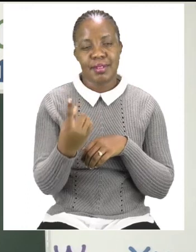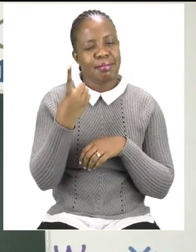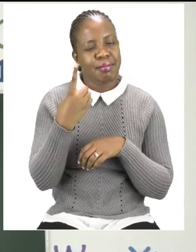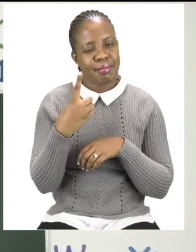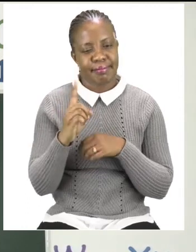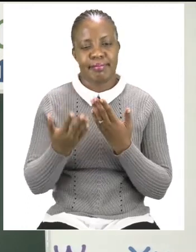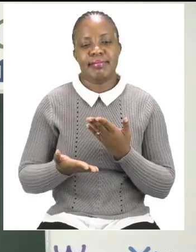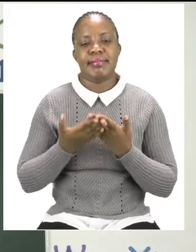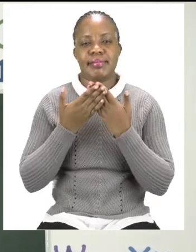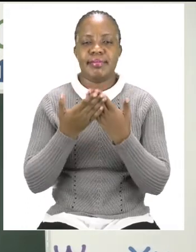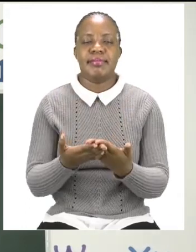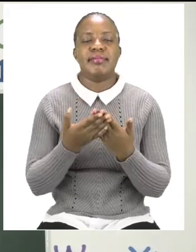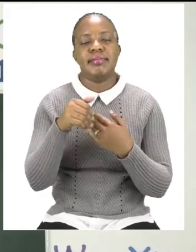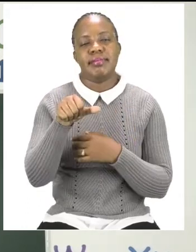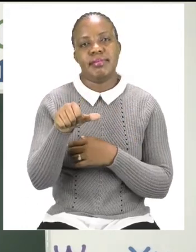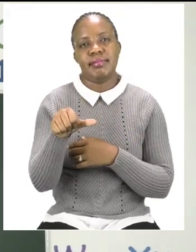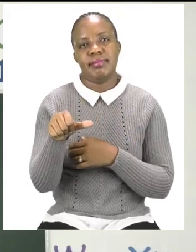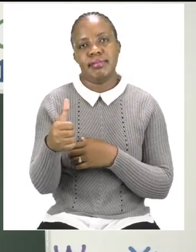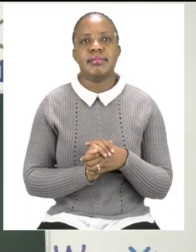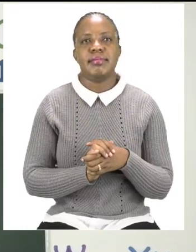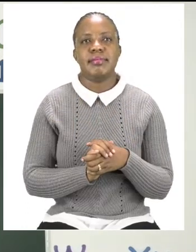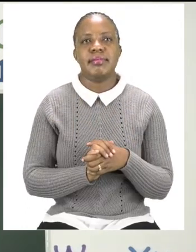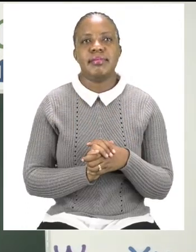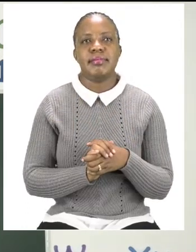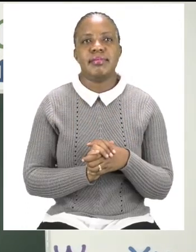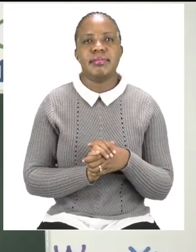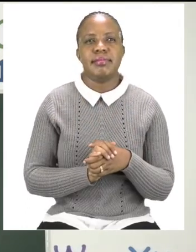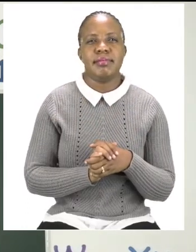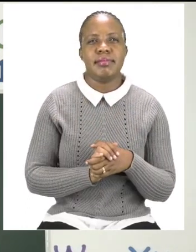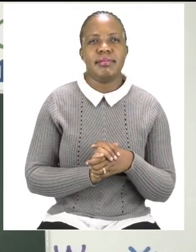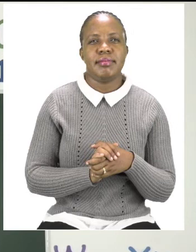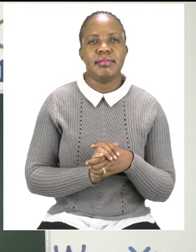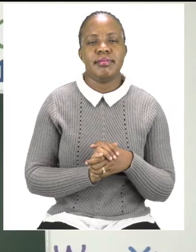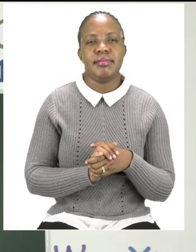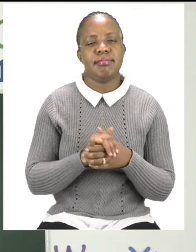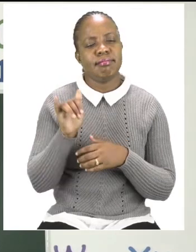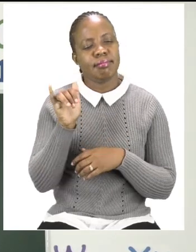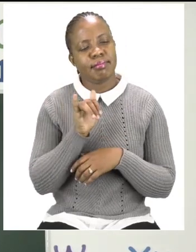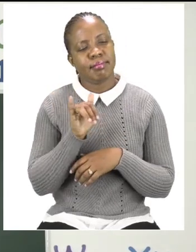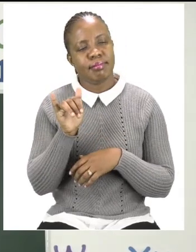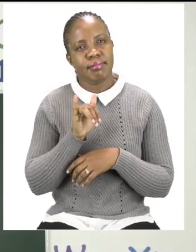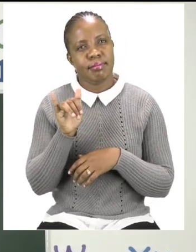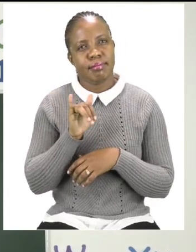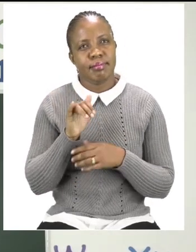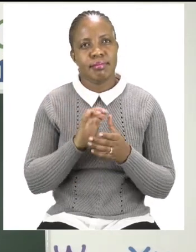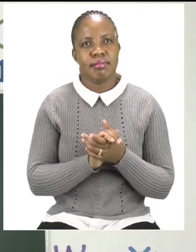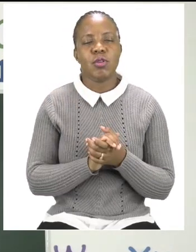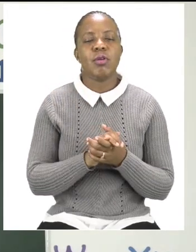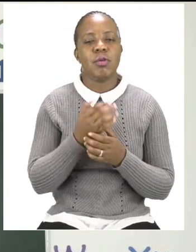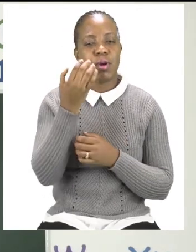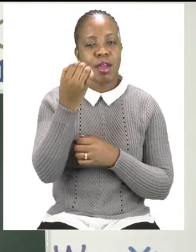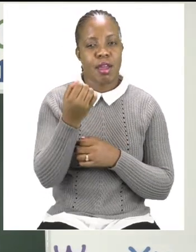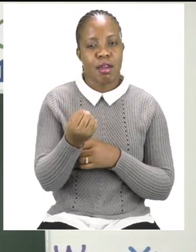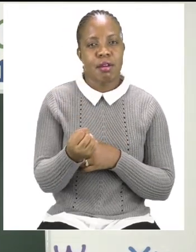Let us try the one where we can see a web. Now, the